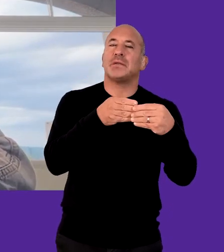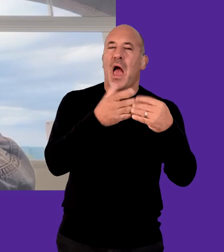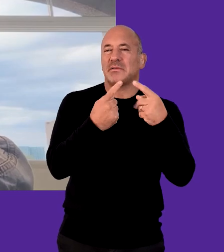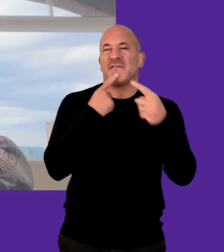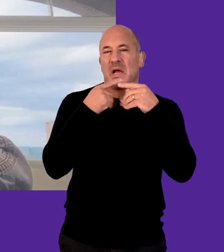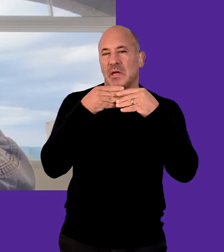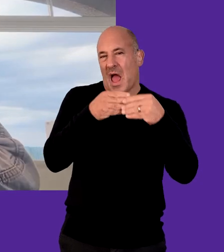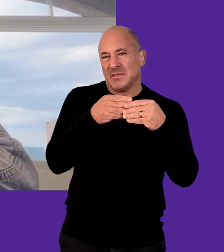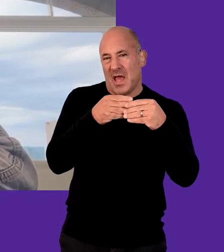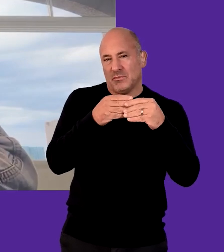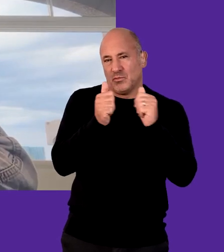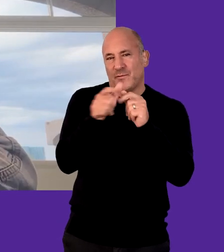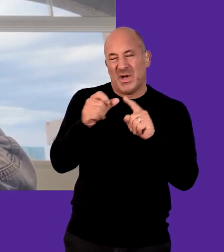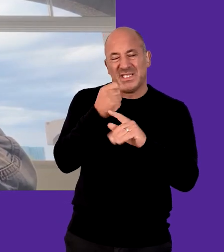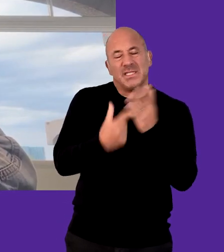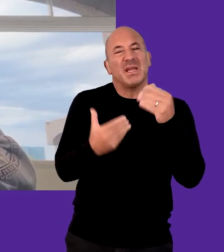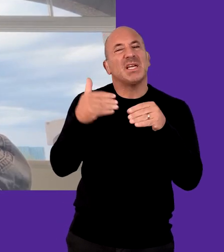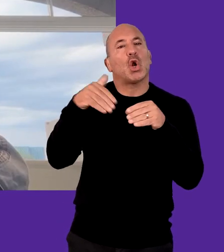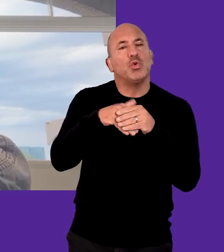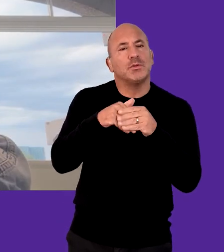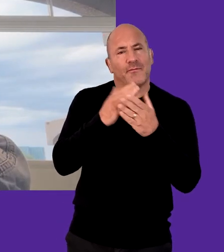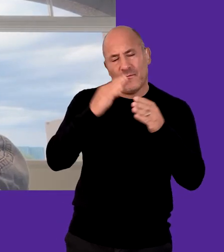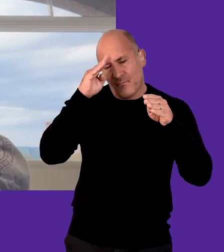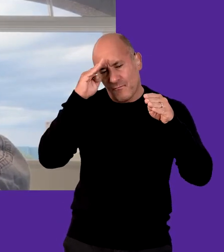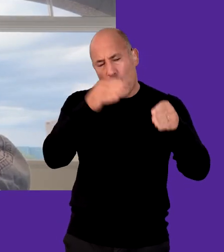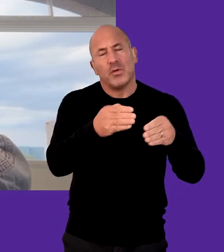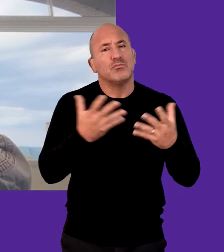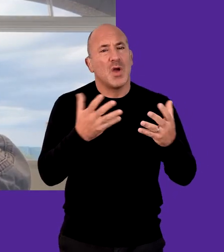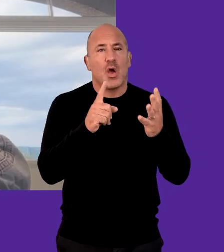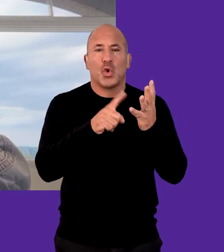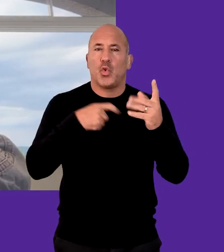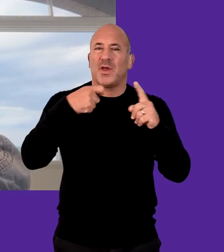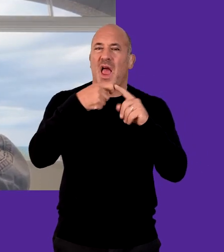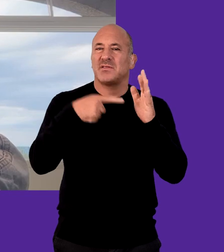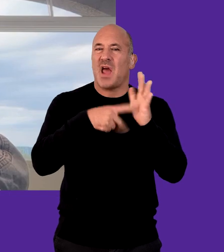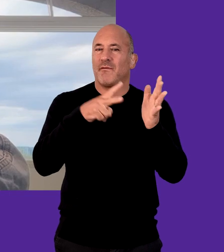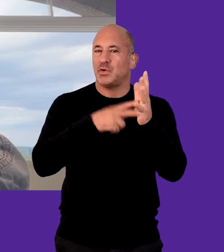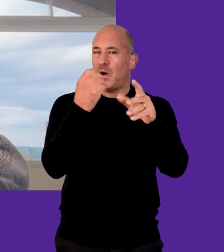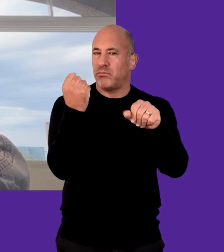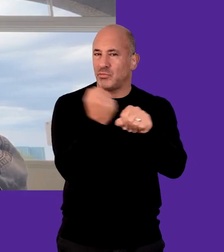are guidelines for disability